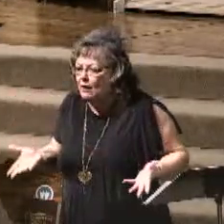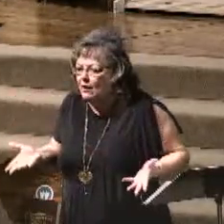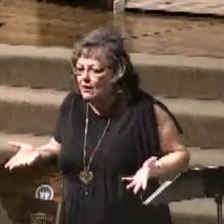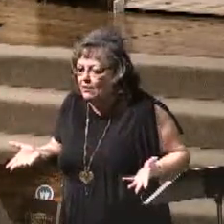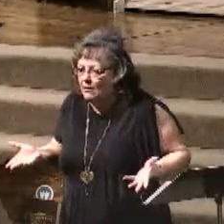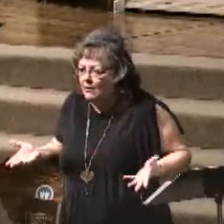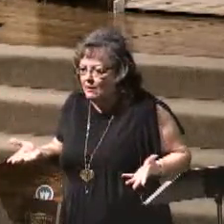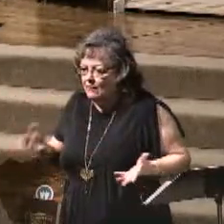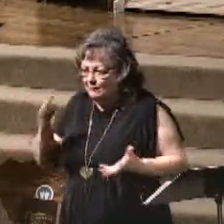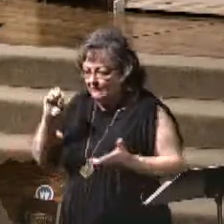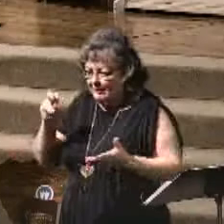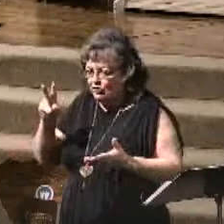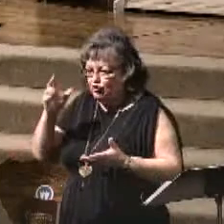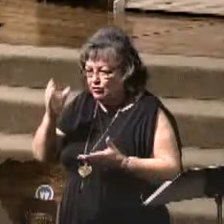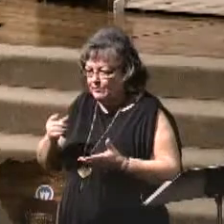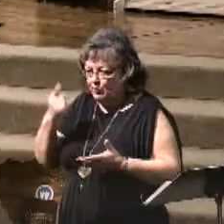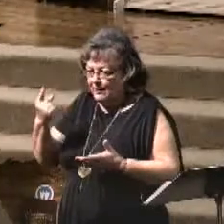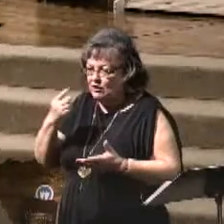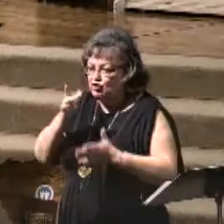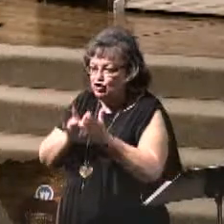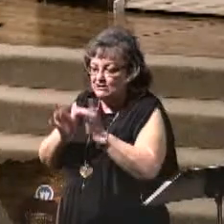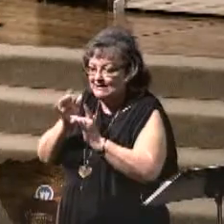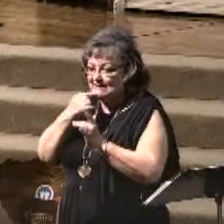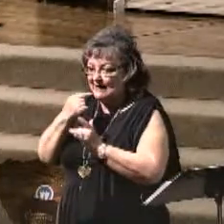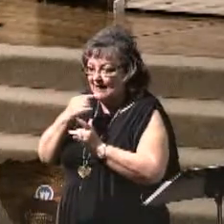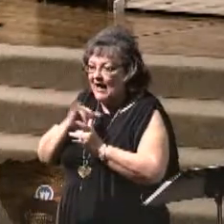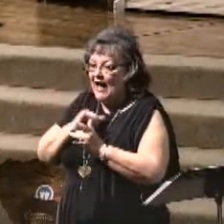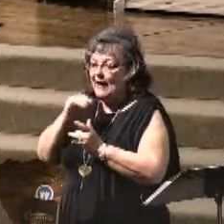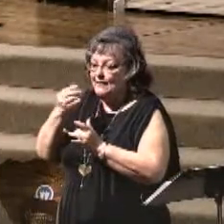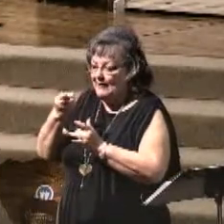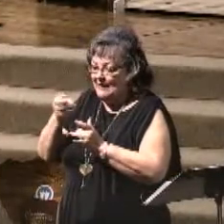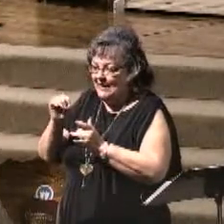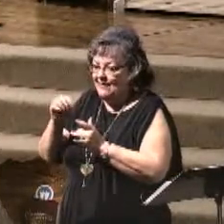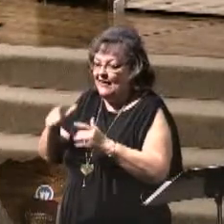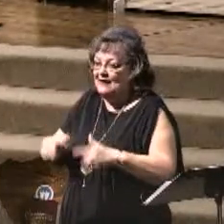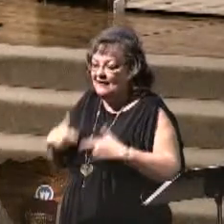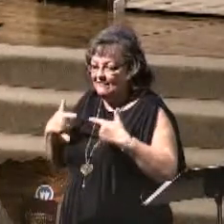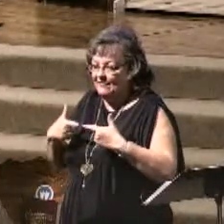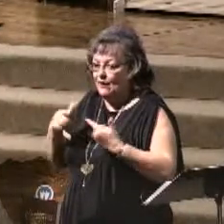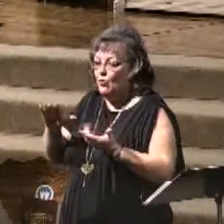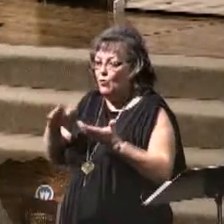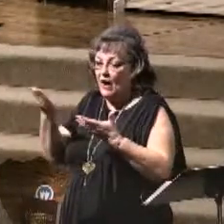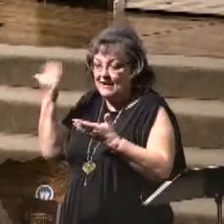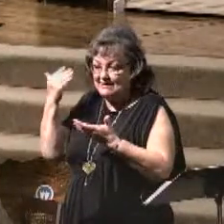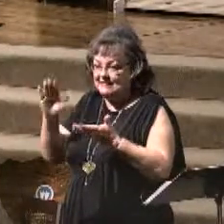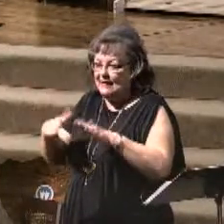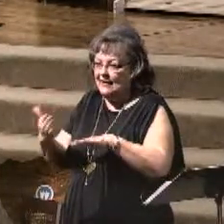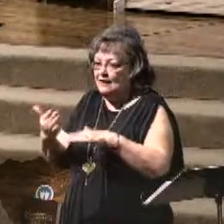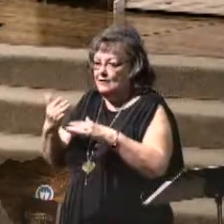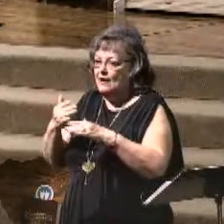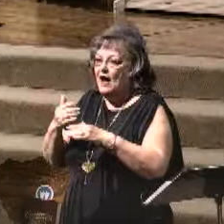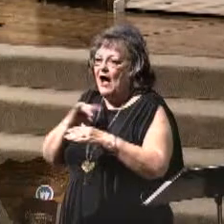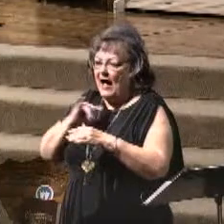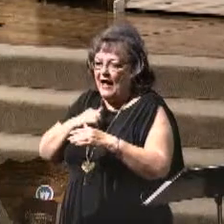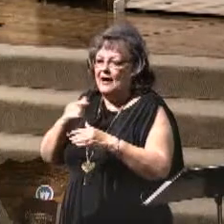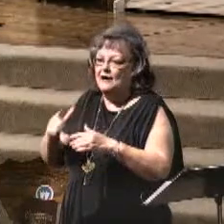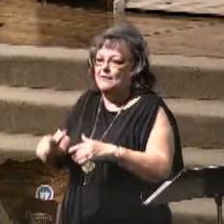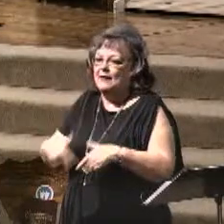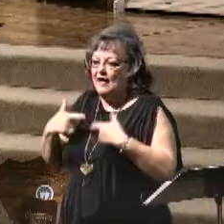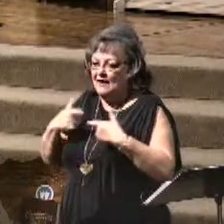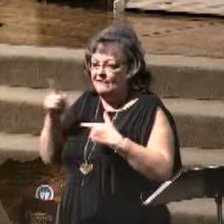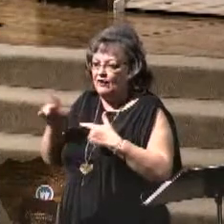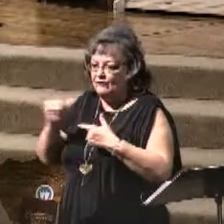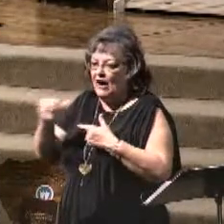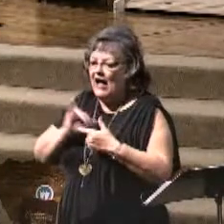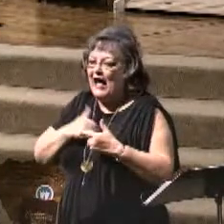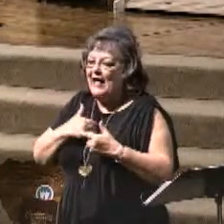Revelation chapter one, Jesus said, I am he that liveth and was dead. Behold, I'm alive forevermore, and I have the